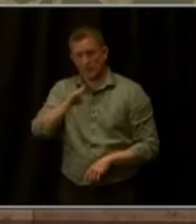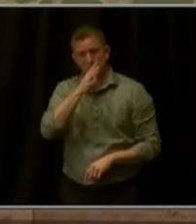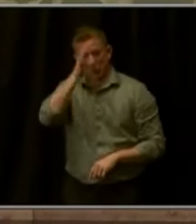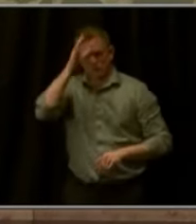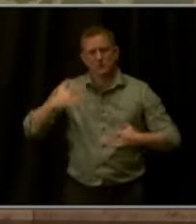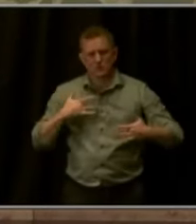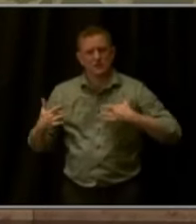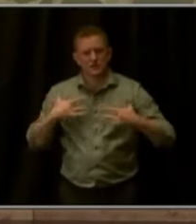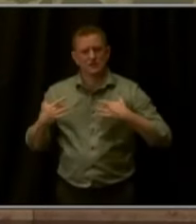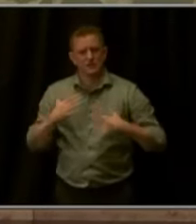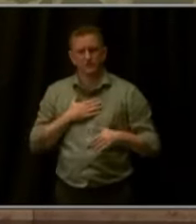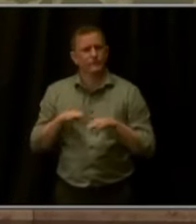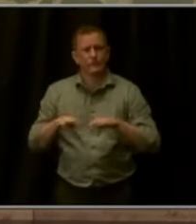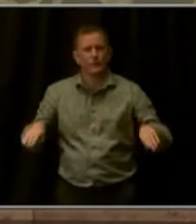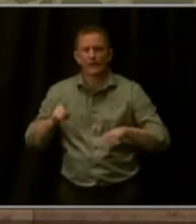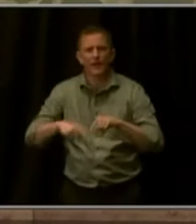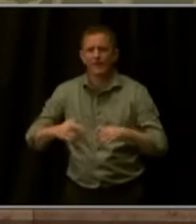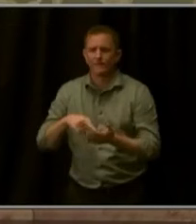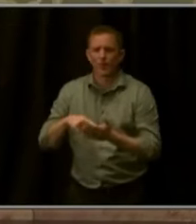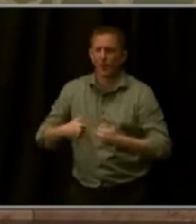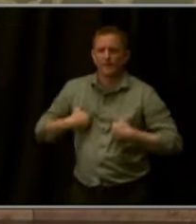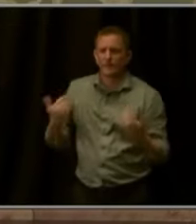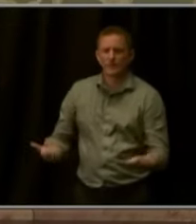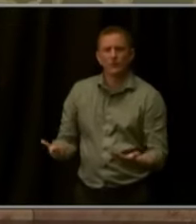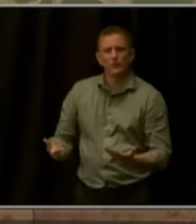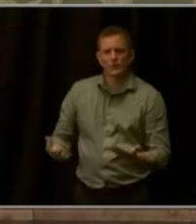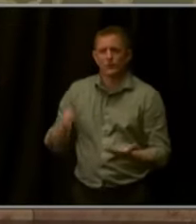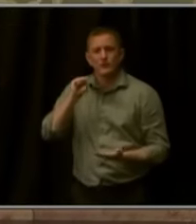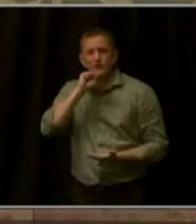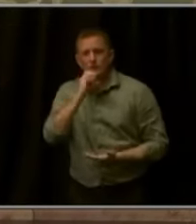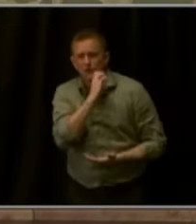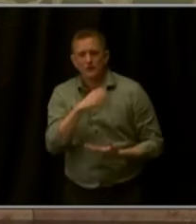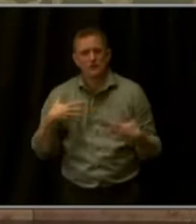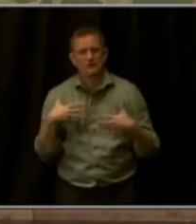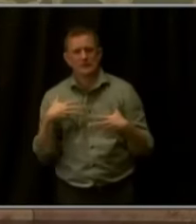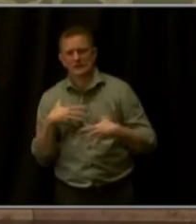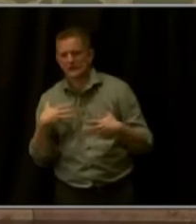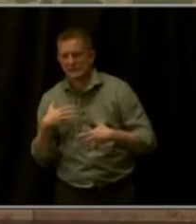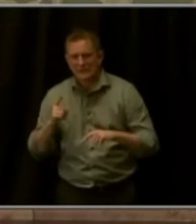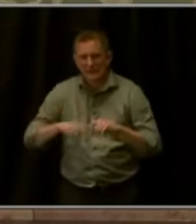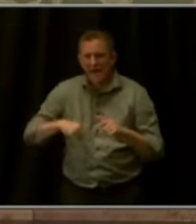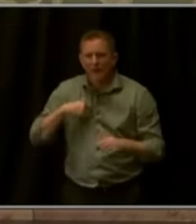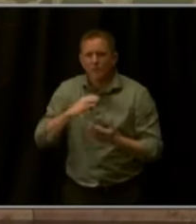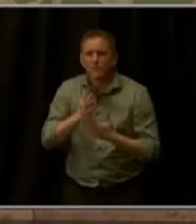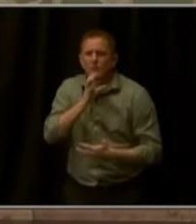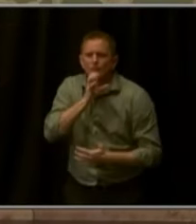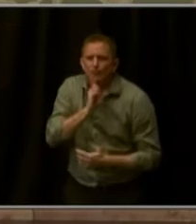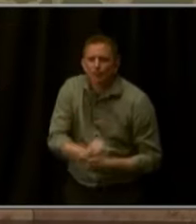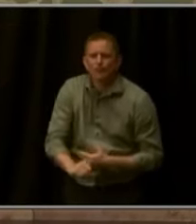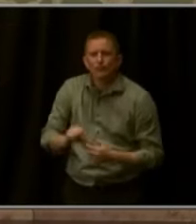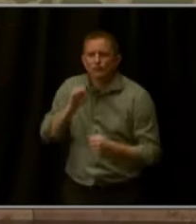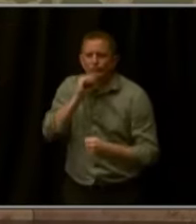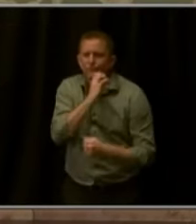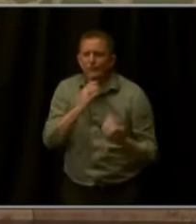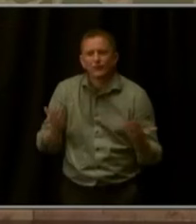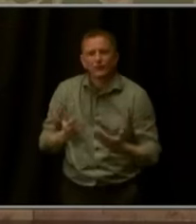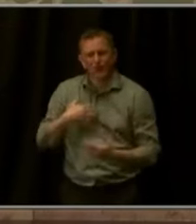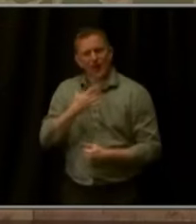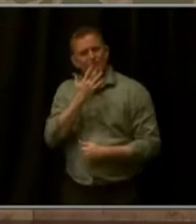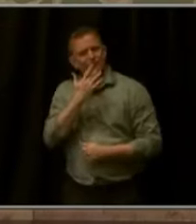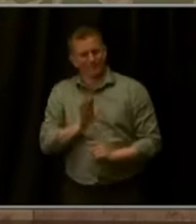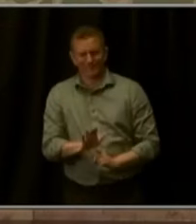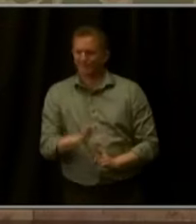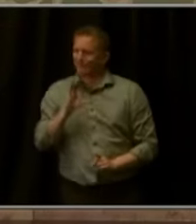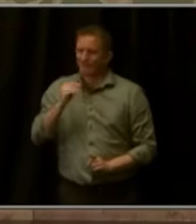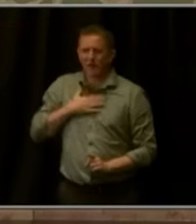live here. I hear from older Coloradans who fear they won't be able to age in the communities that they call home or won't be able to